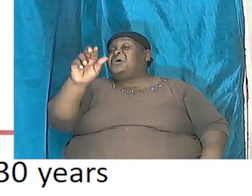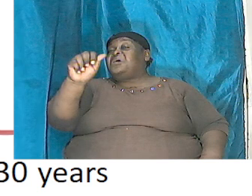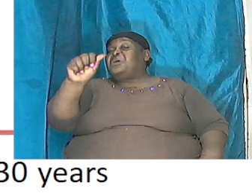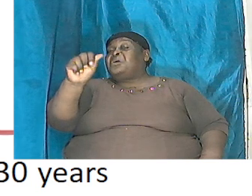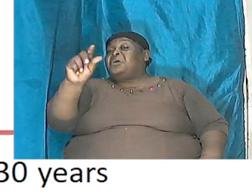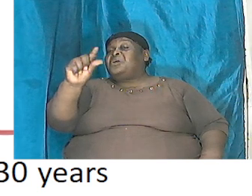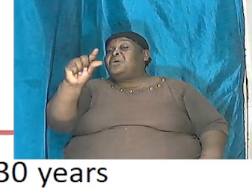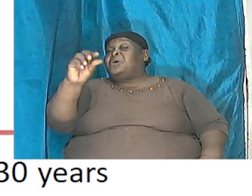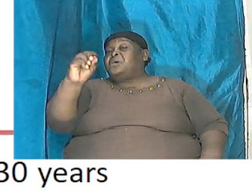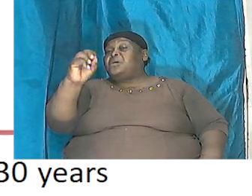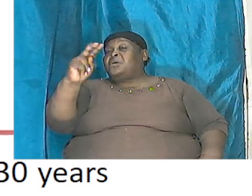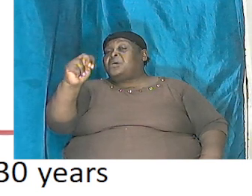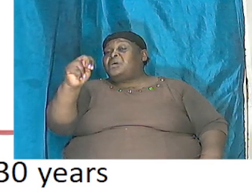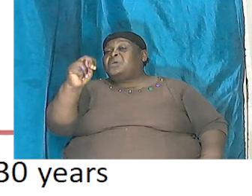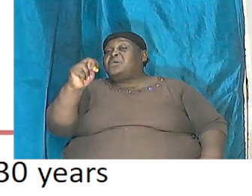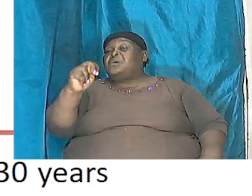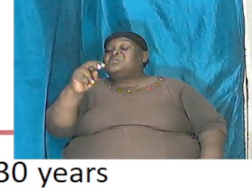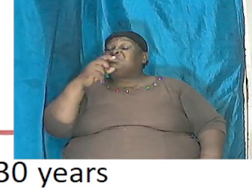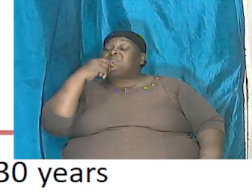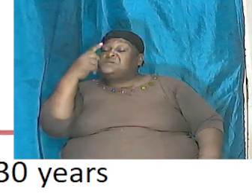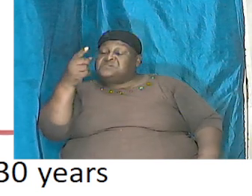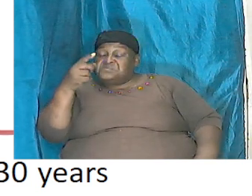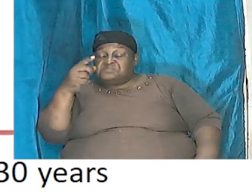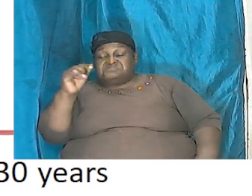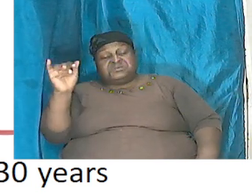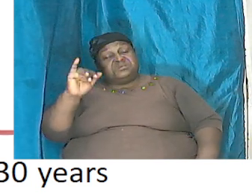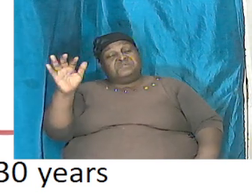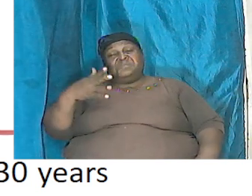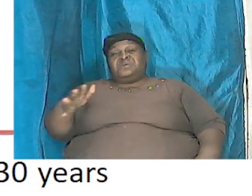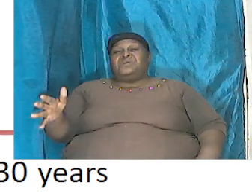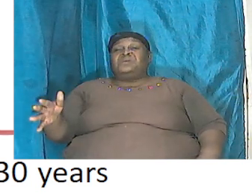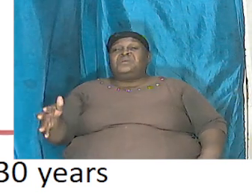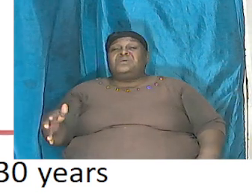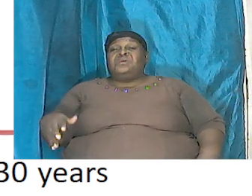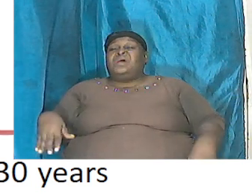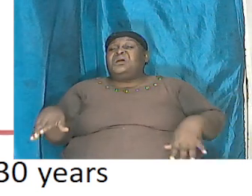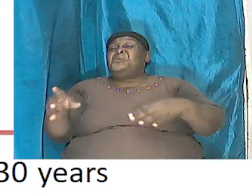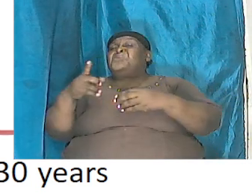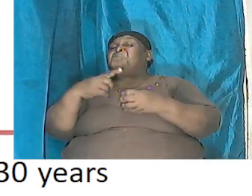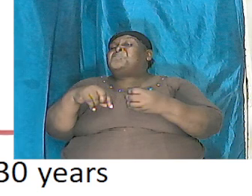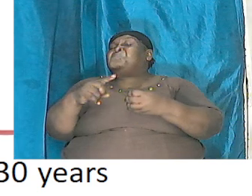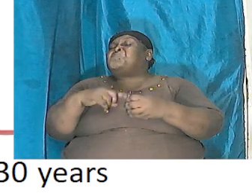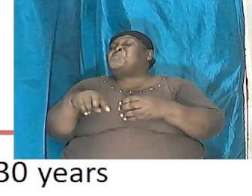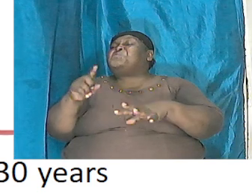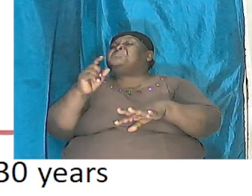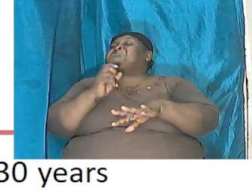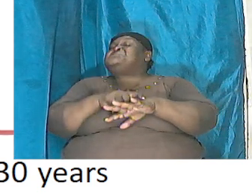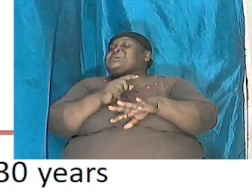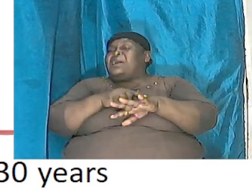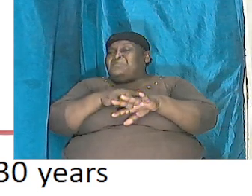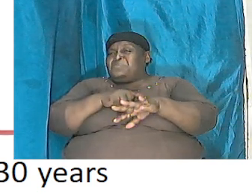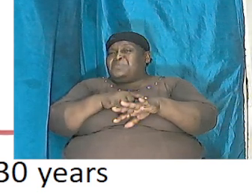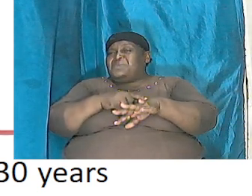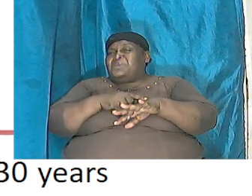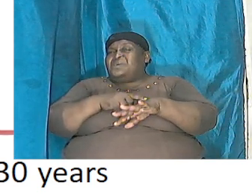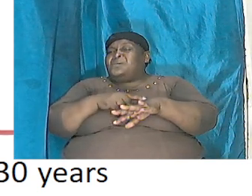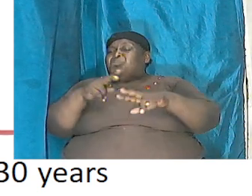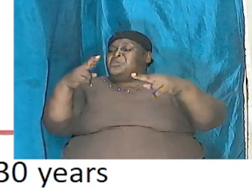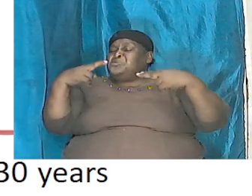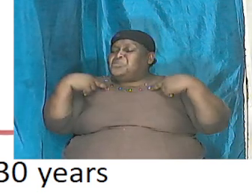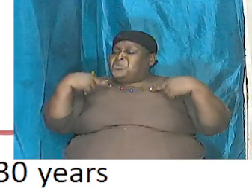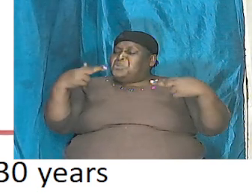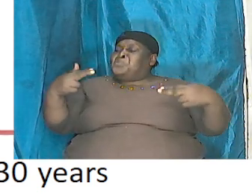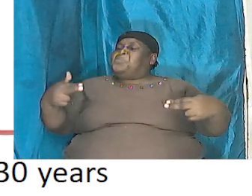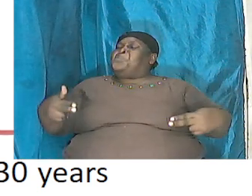describes the same thing and it was around at the time when humankind